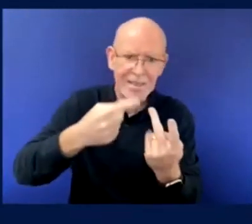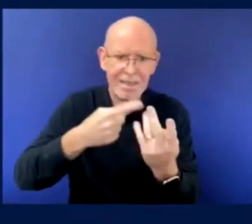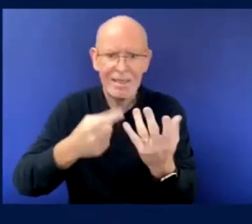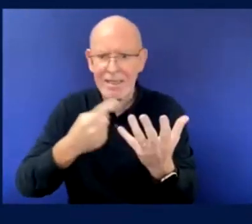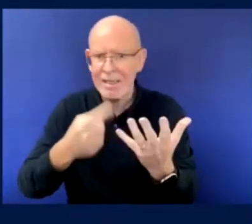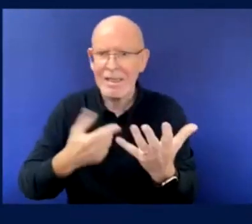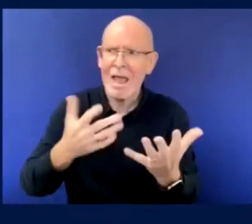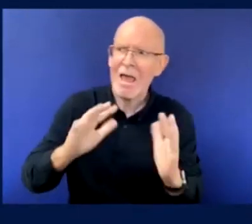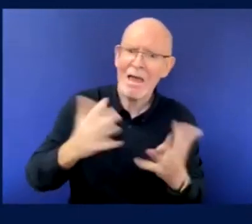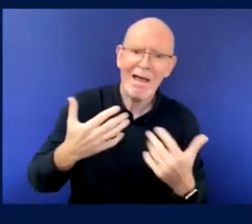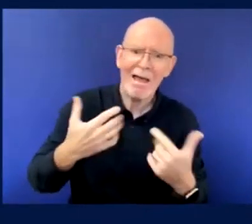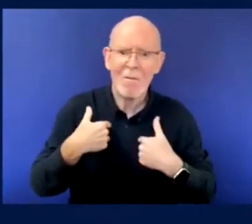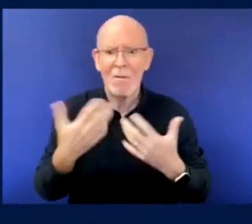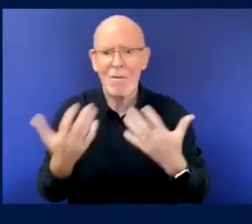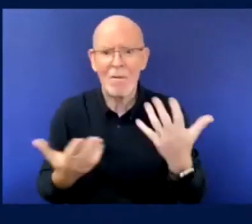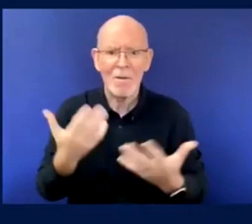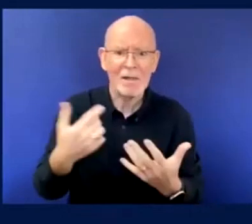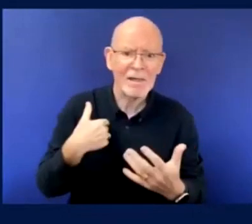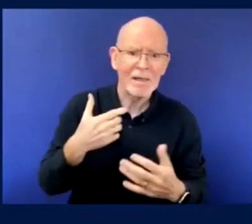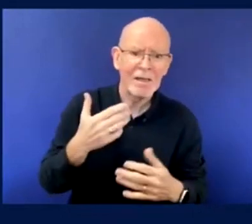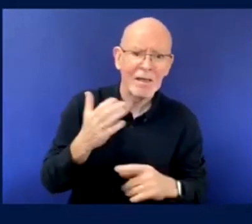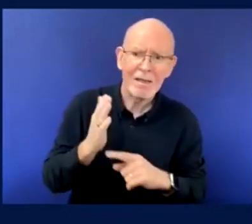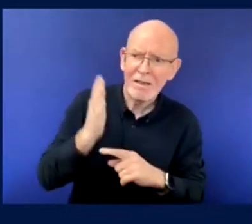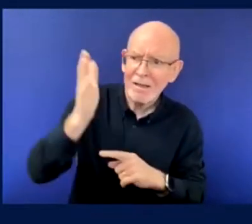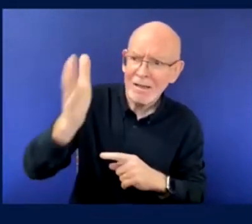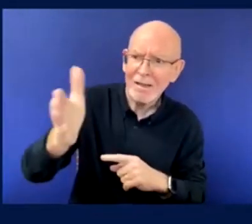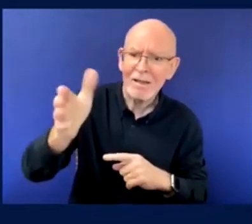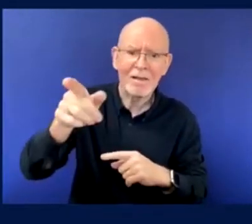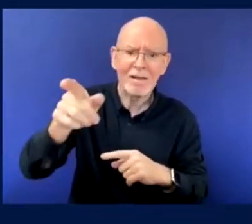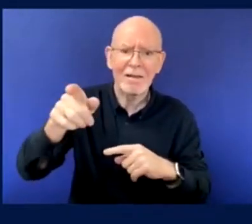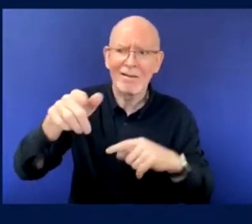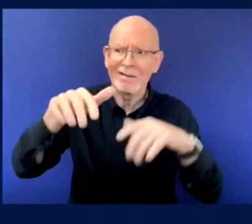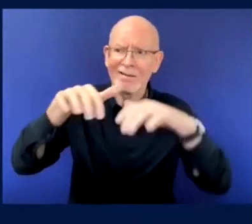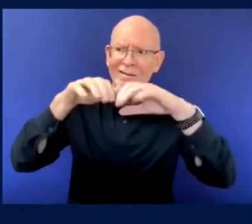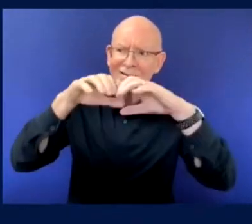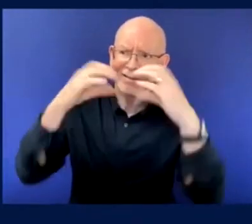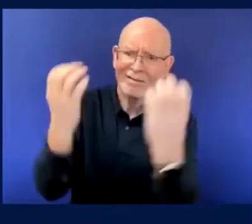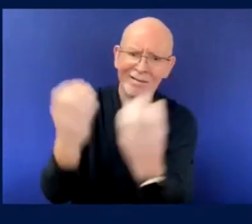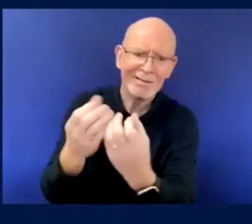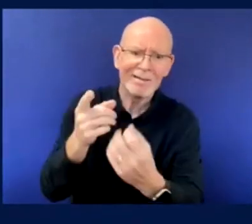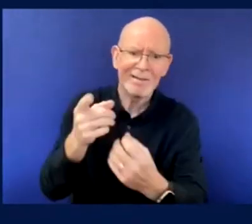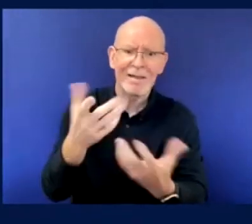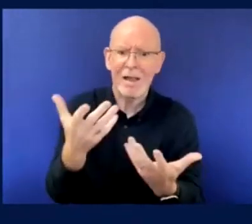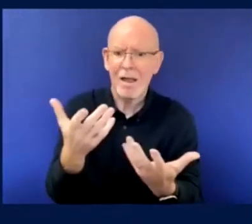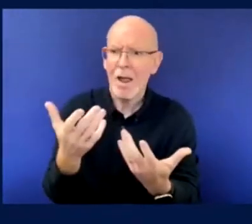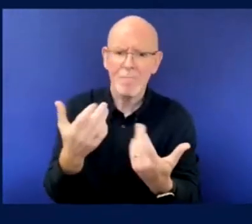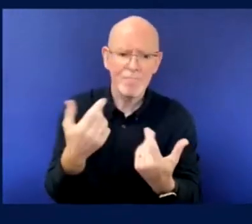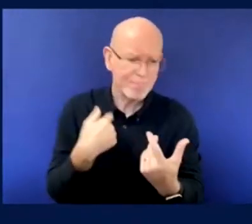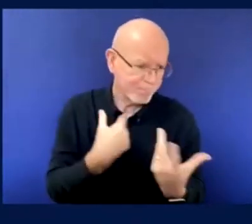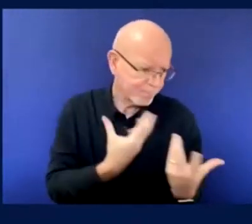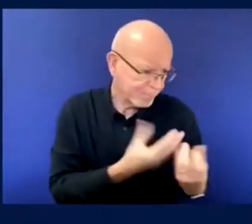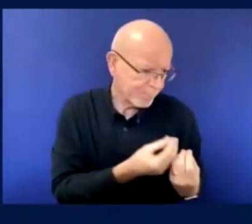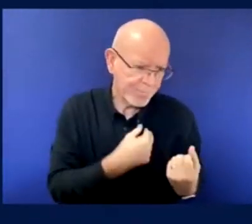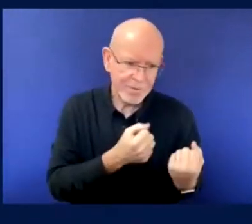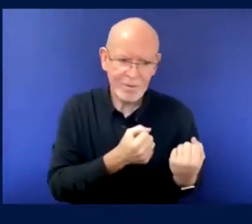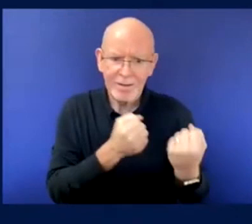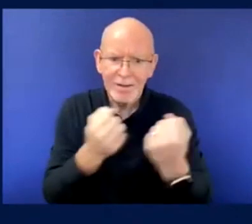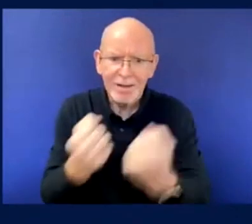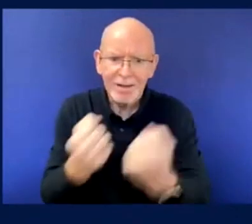And, uh, now when I'm walking, it's a much easier. I only booked my ticket and going to the bus or to a train.